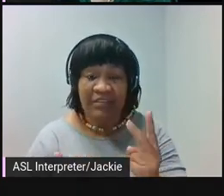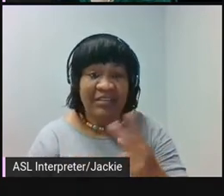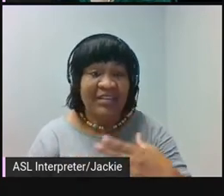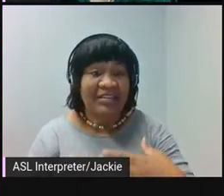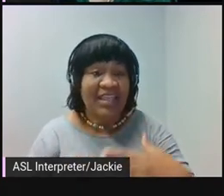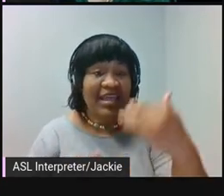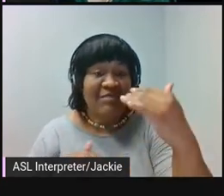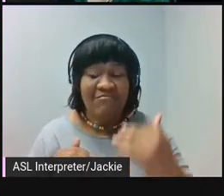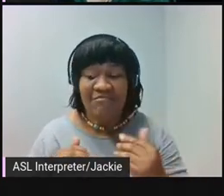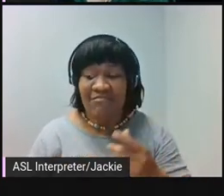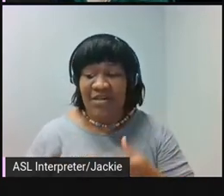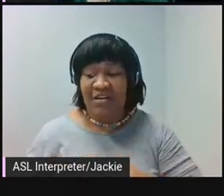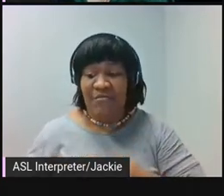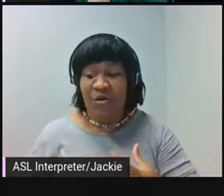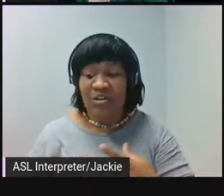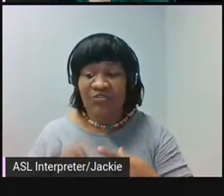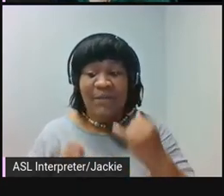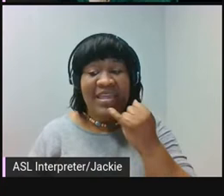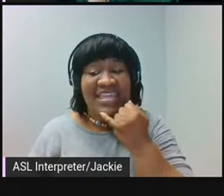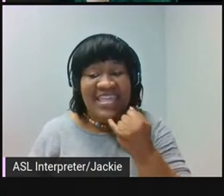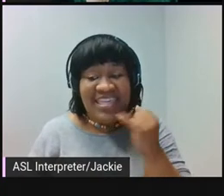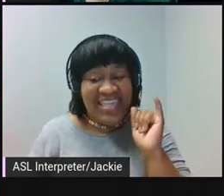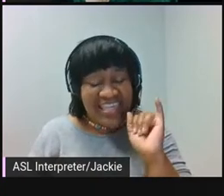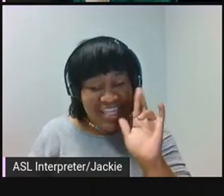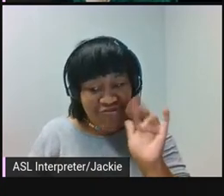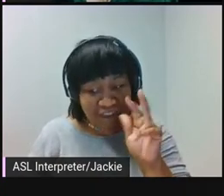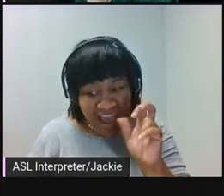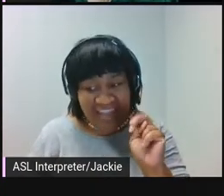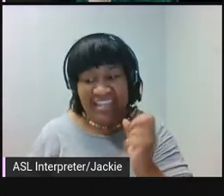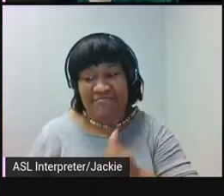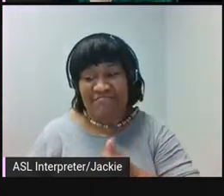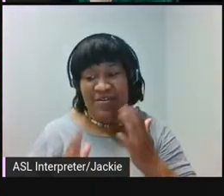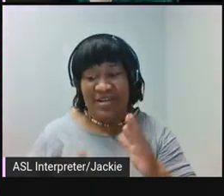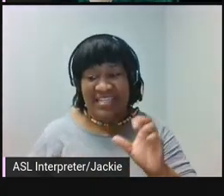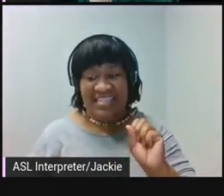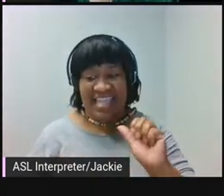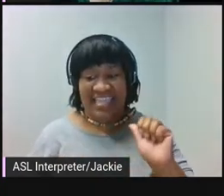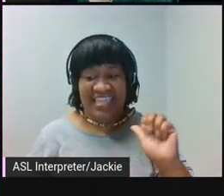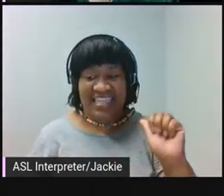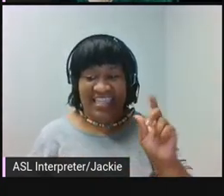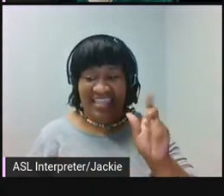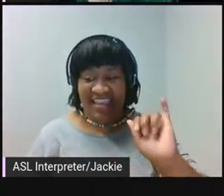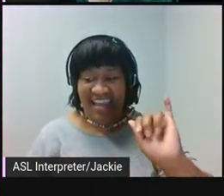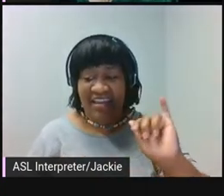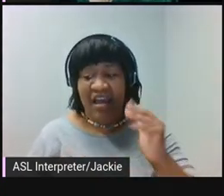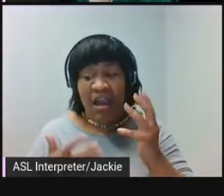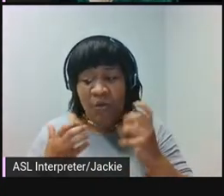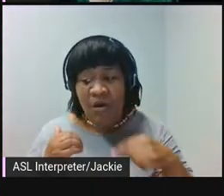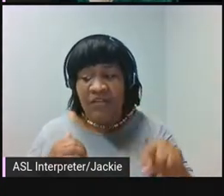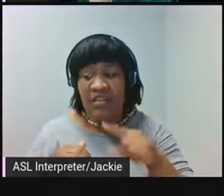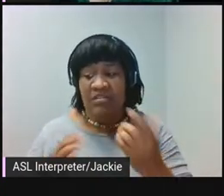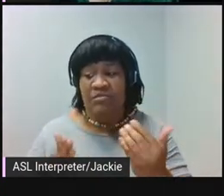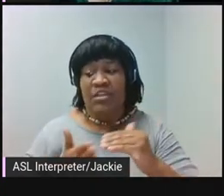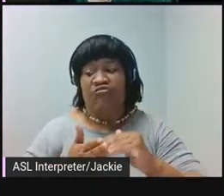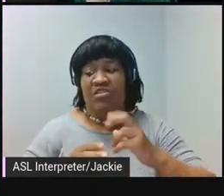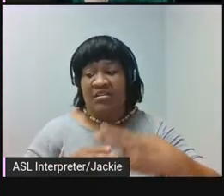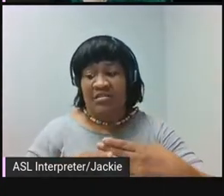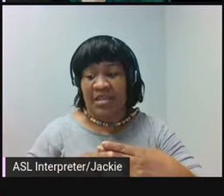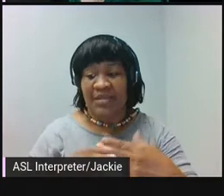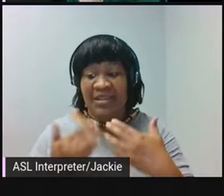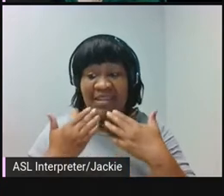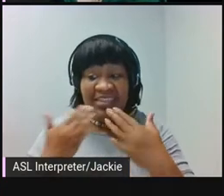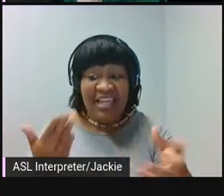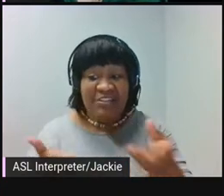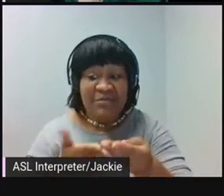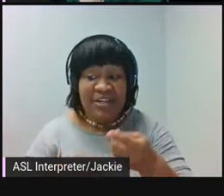of poems by Iranian poet Saadi. I want this project to be a portal, reclamation through renaming. Thanks to